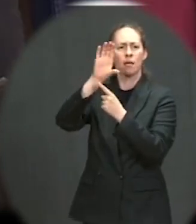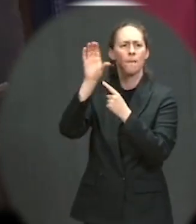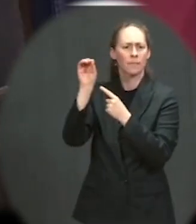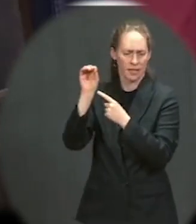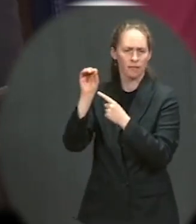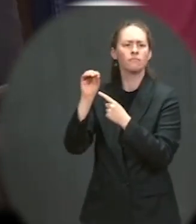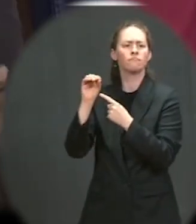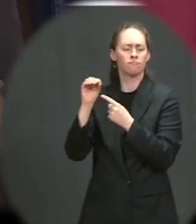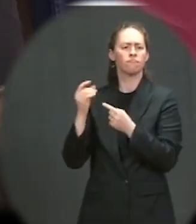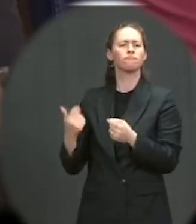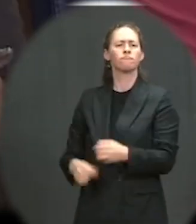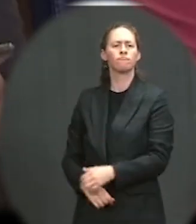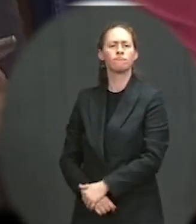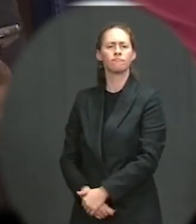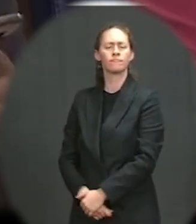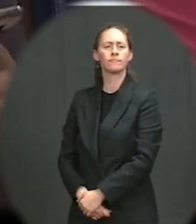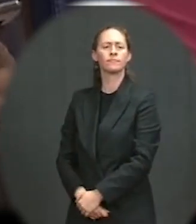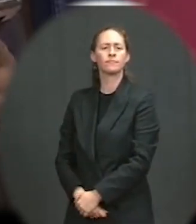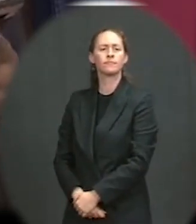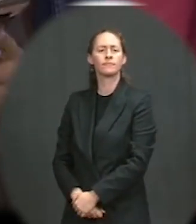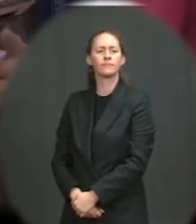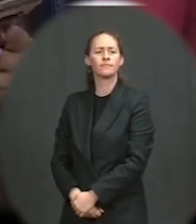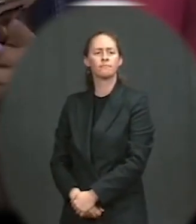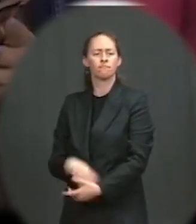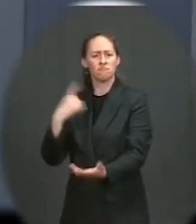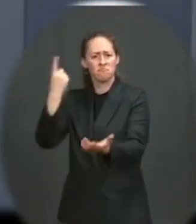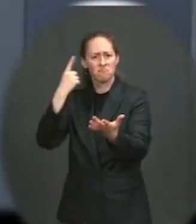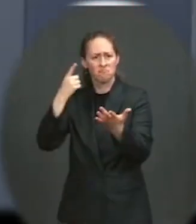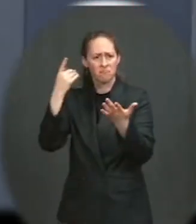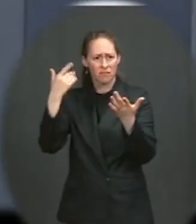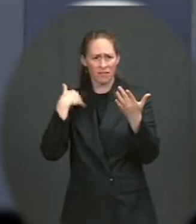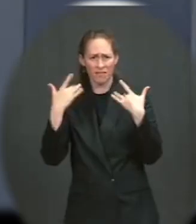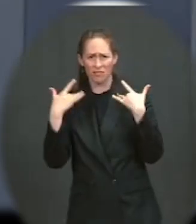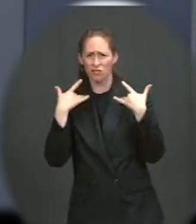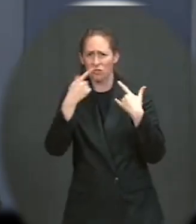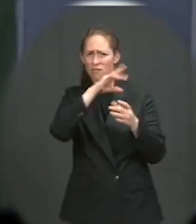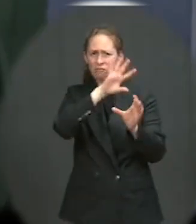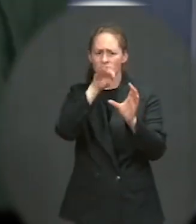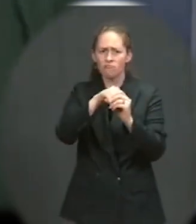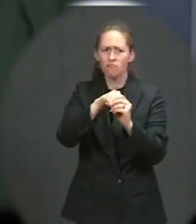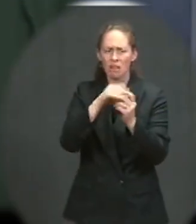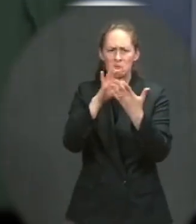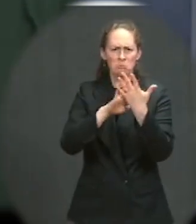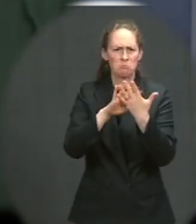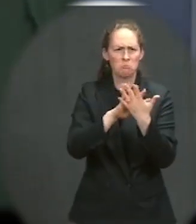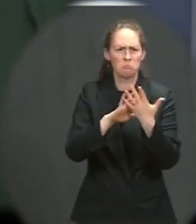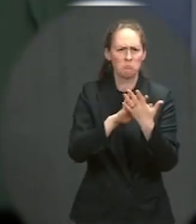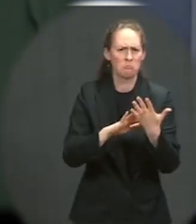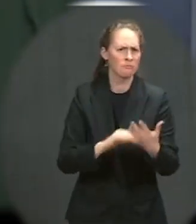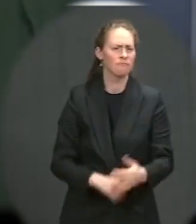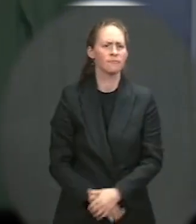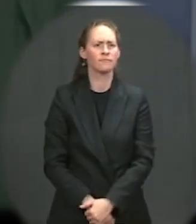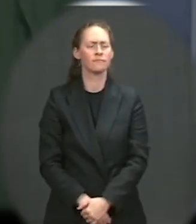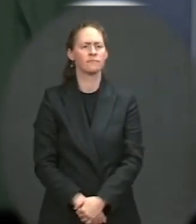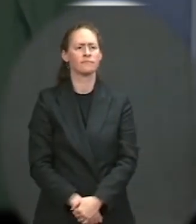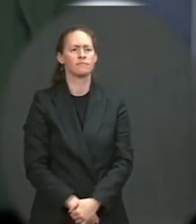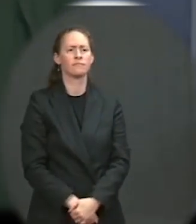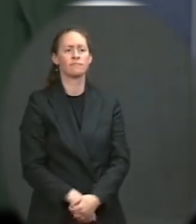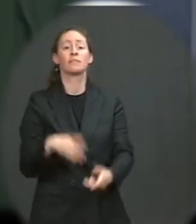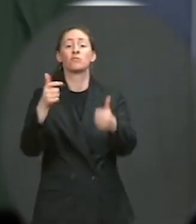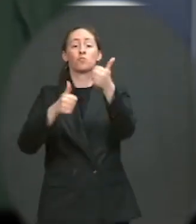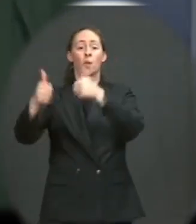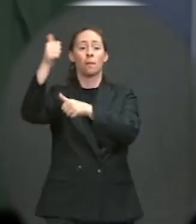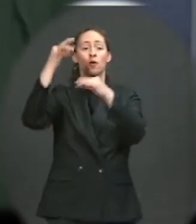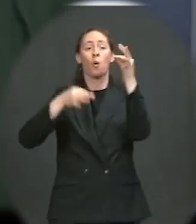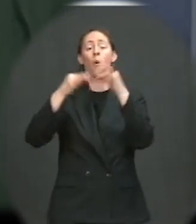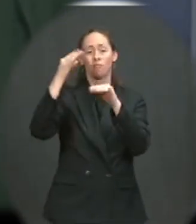overseer. Do you have a comment on that? That's correct, given the Supreme Court ruling this morning, but I don't have any timeline for you on when